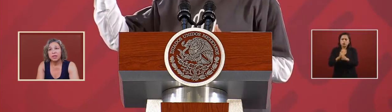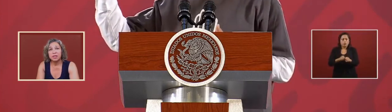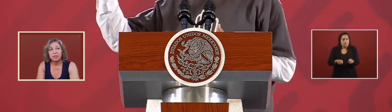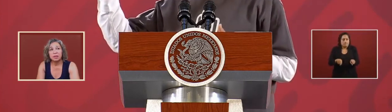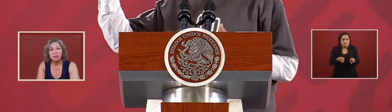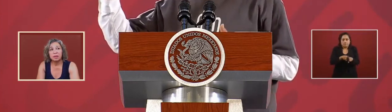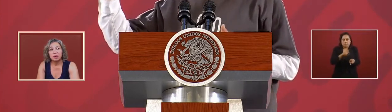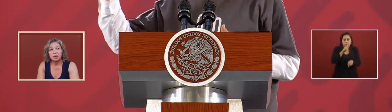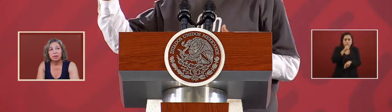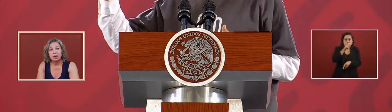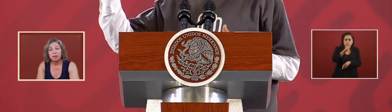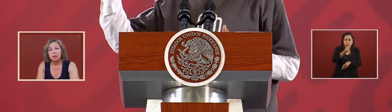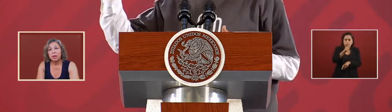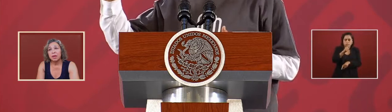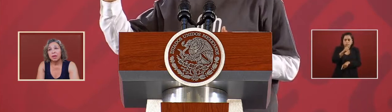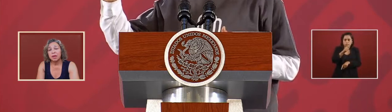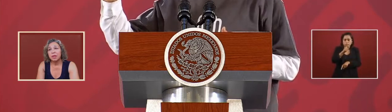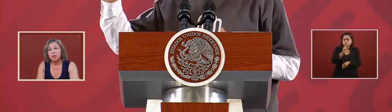increase